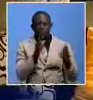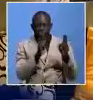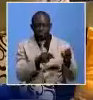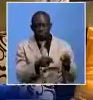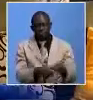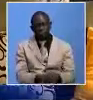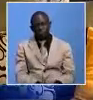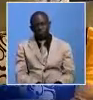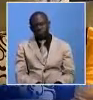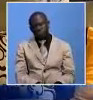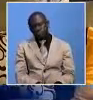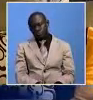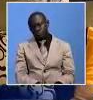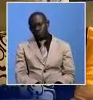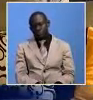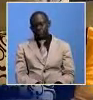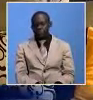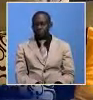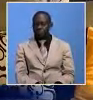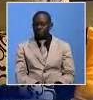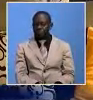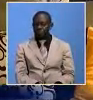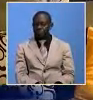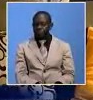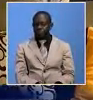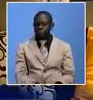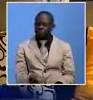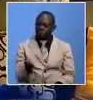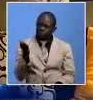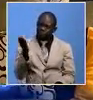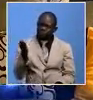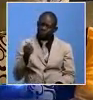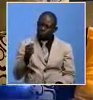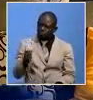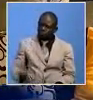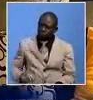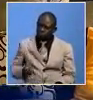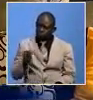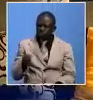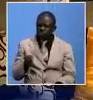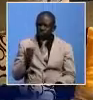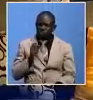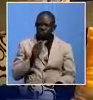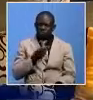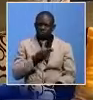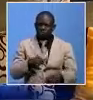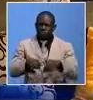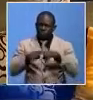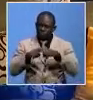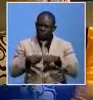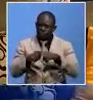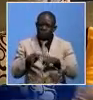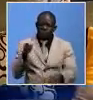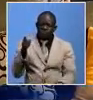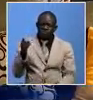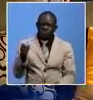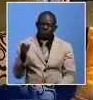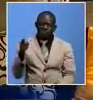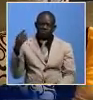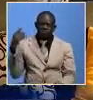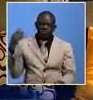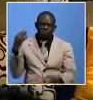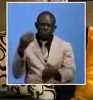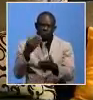on you, as we have been depending on you all these years. In particular, I do not want to